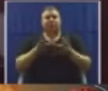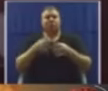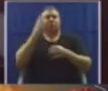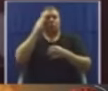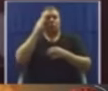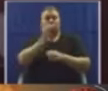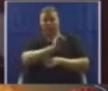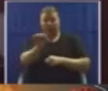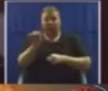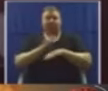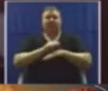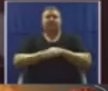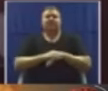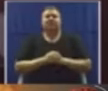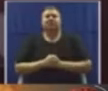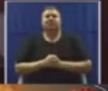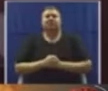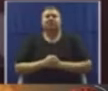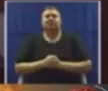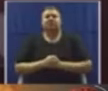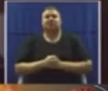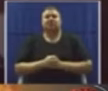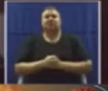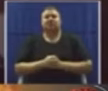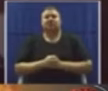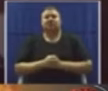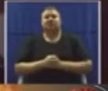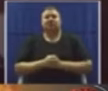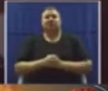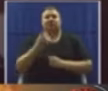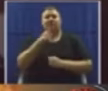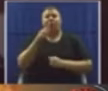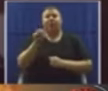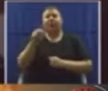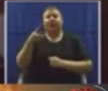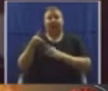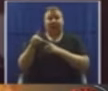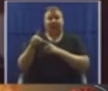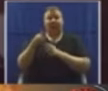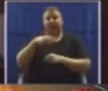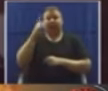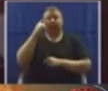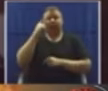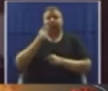They know them. In the case of MK, they know them.